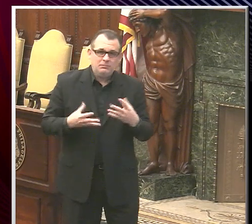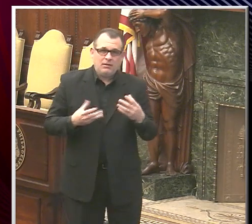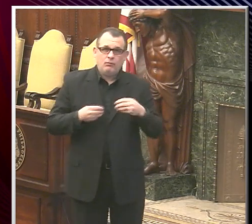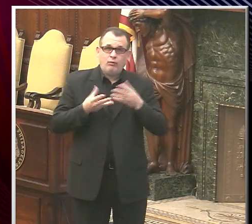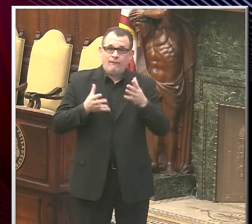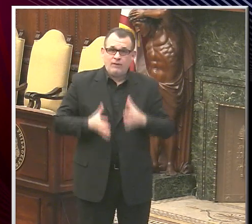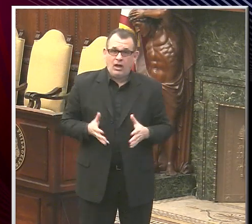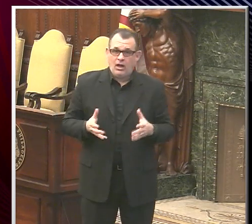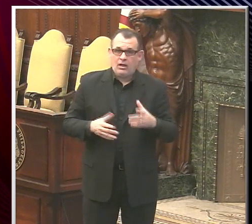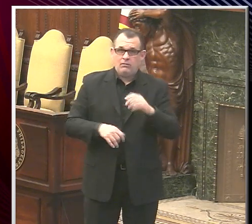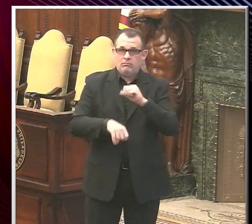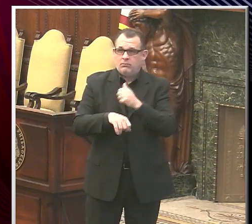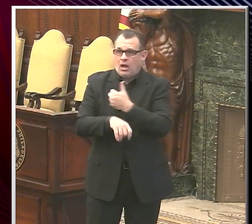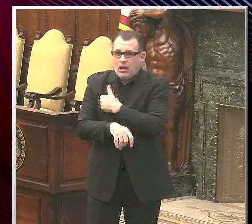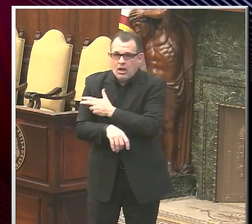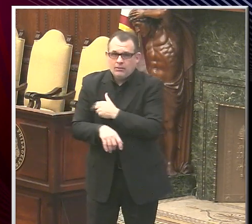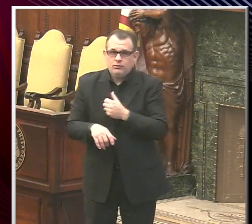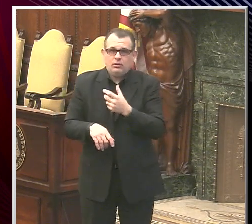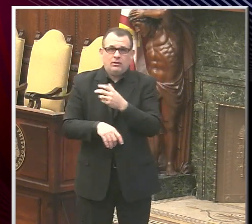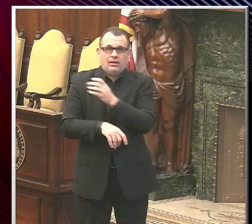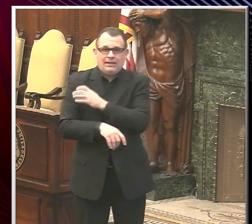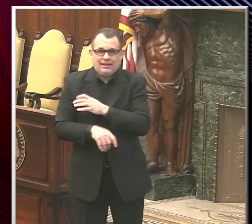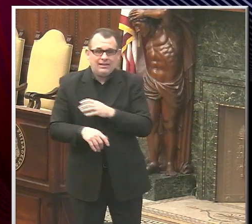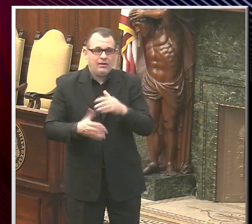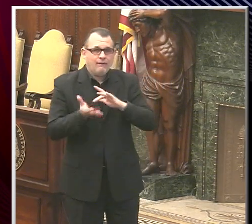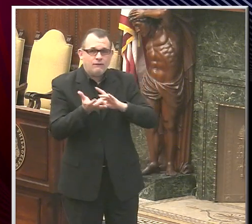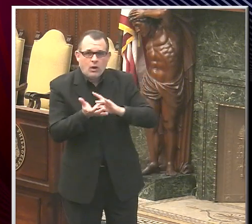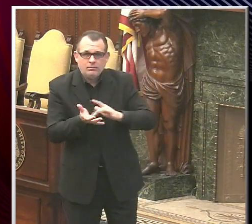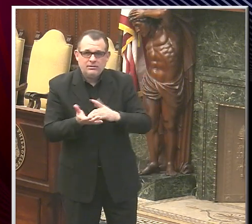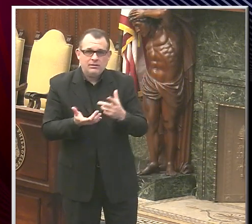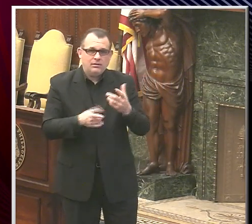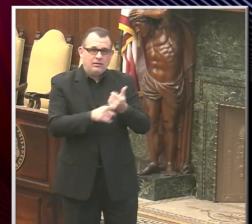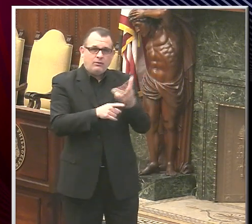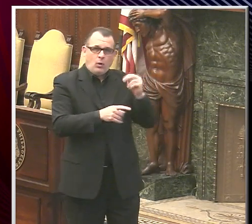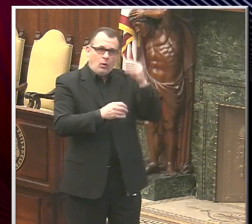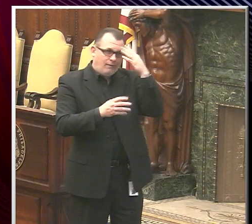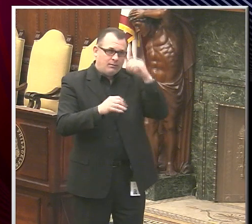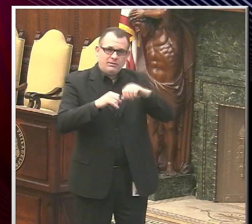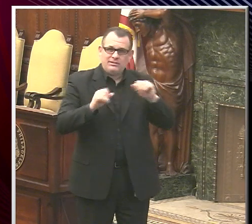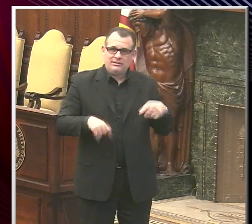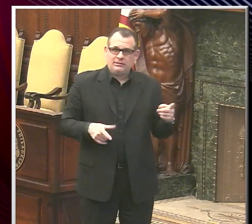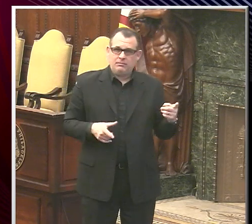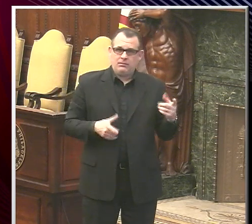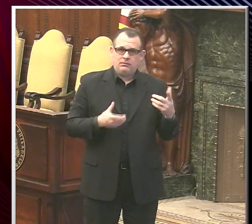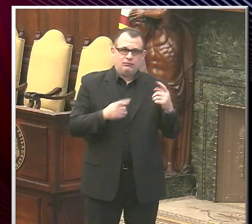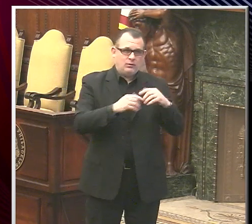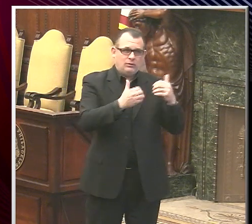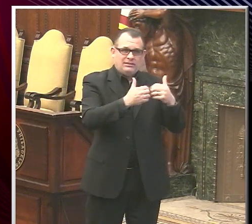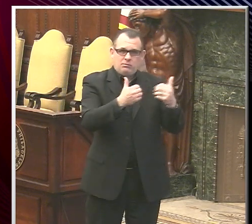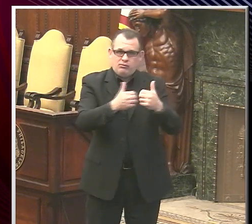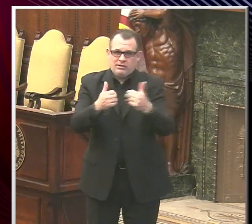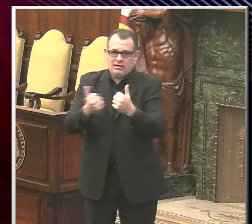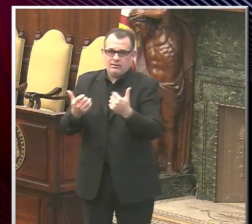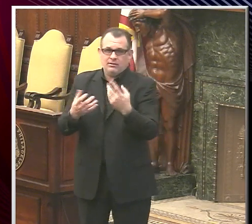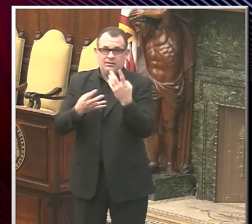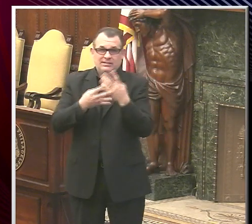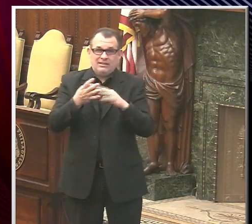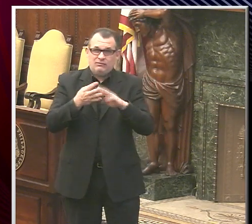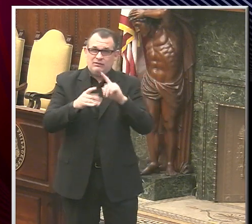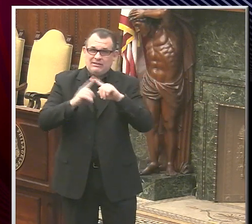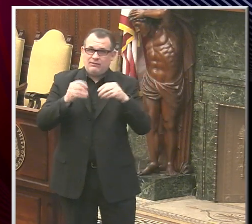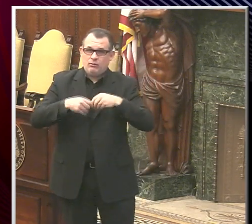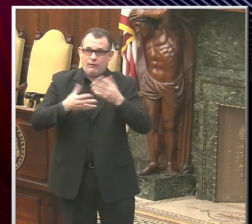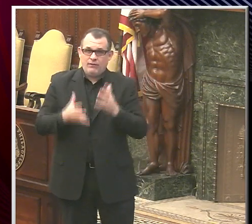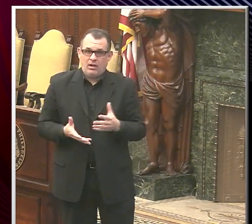hospitals, clinics, pharmacies. Each one has their own information systems. I'm not quite sure how it could be scheduled across multiple providers. Kind of like